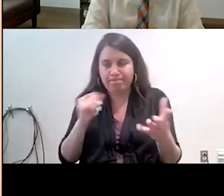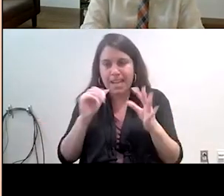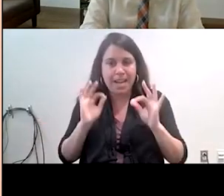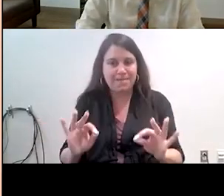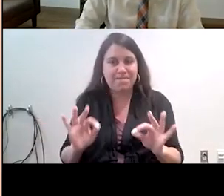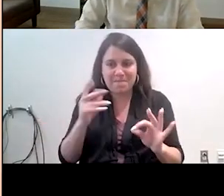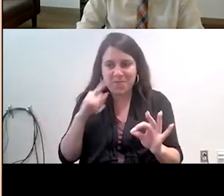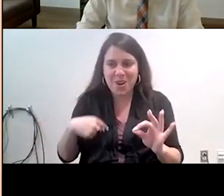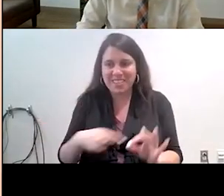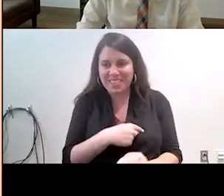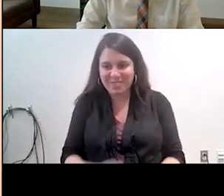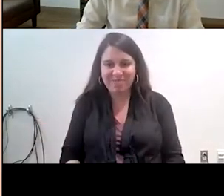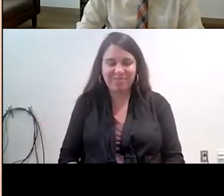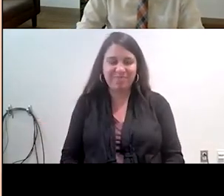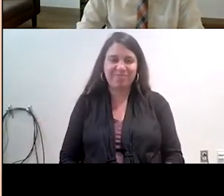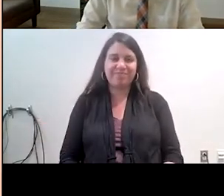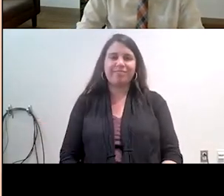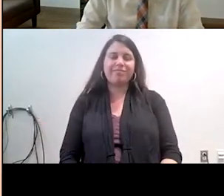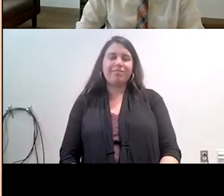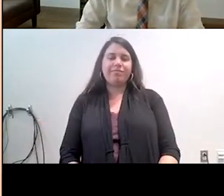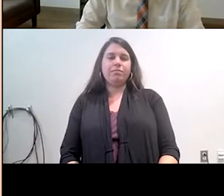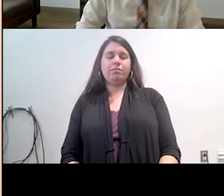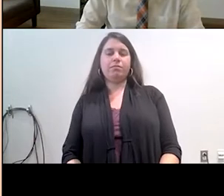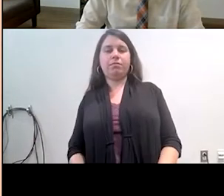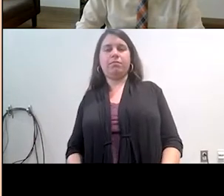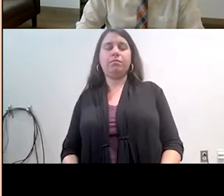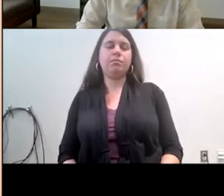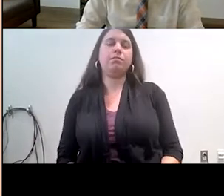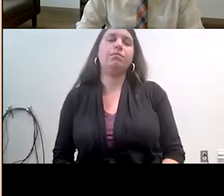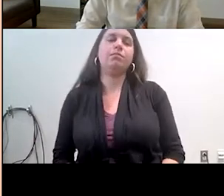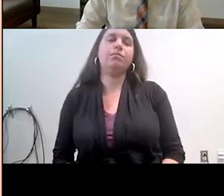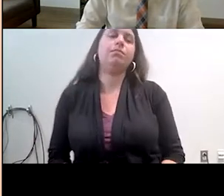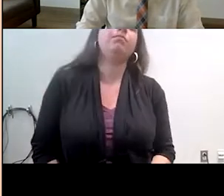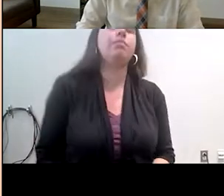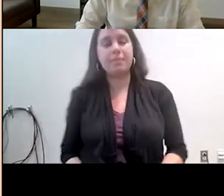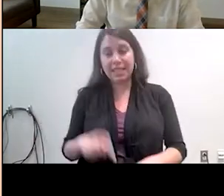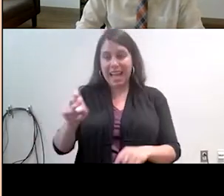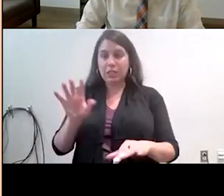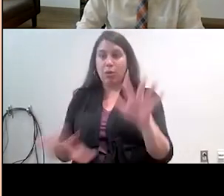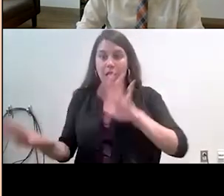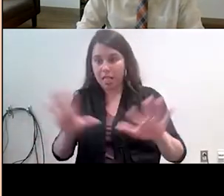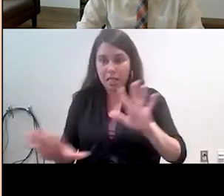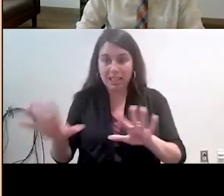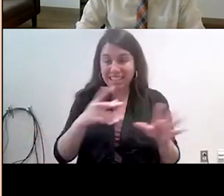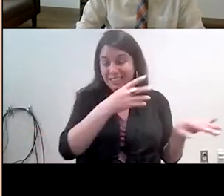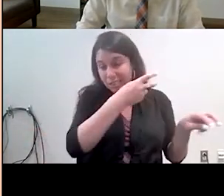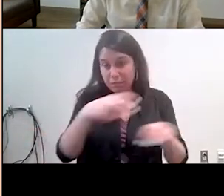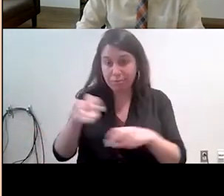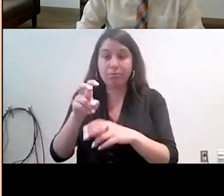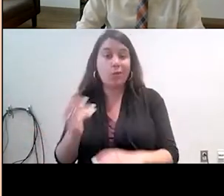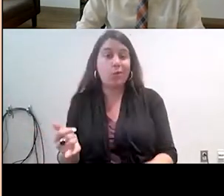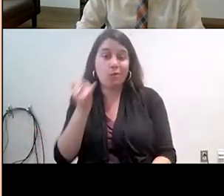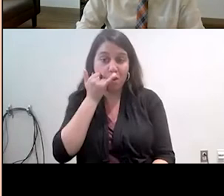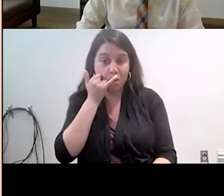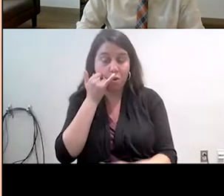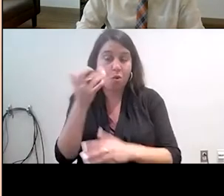greatest thing to be doing at that time so we had to scramble and so we switched everything to the phone and